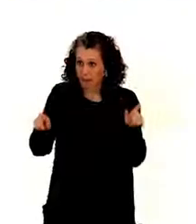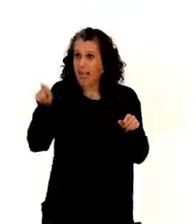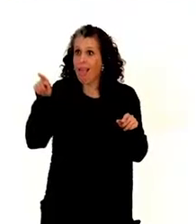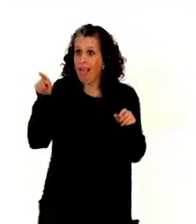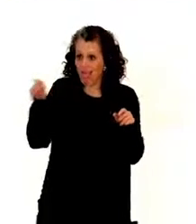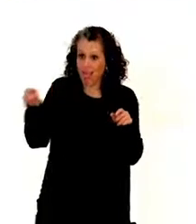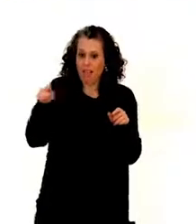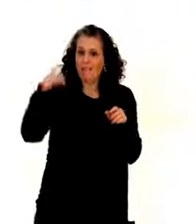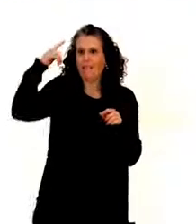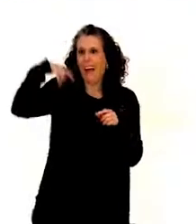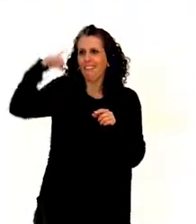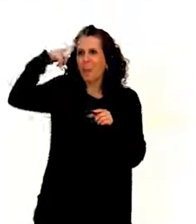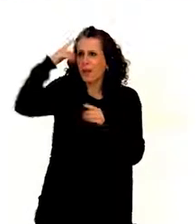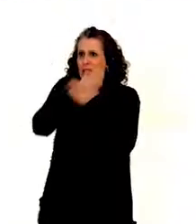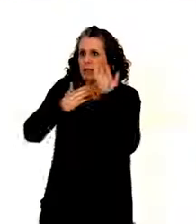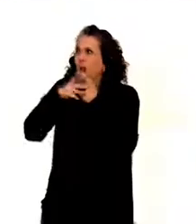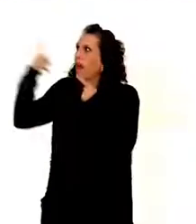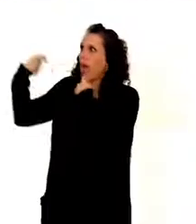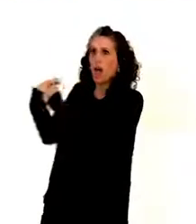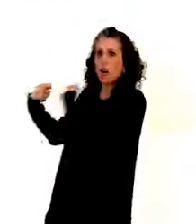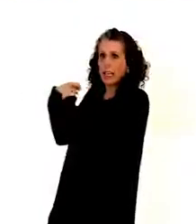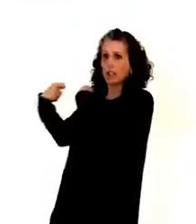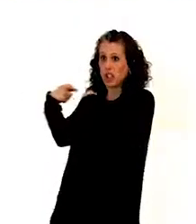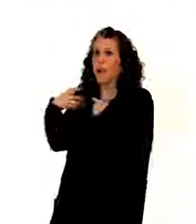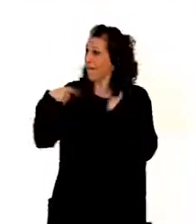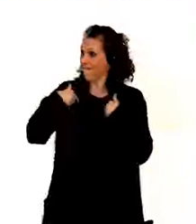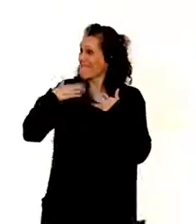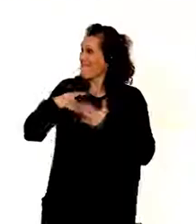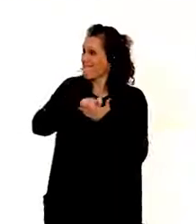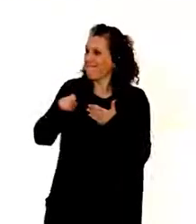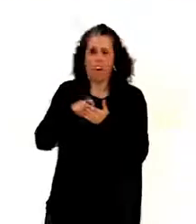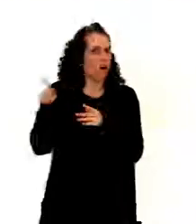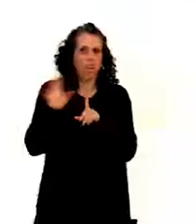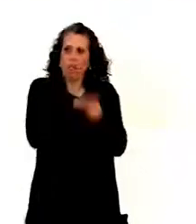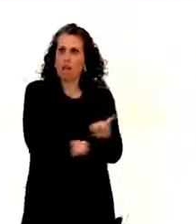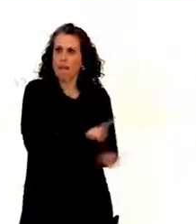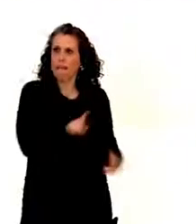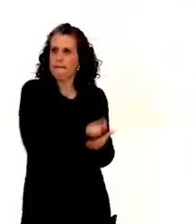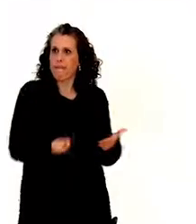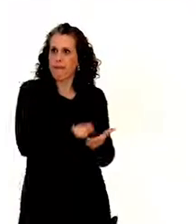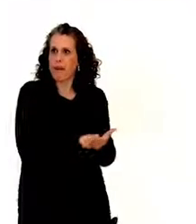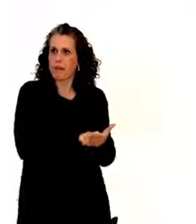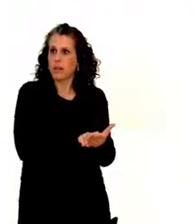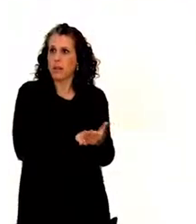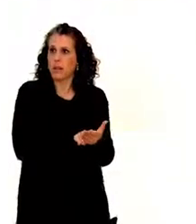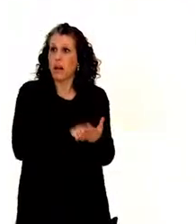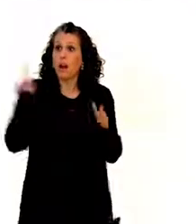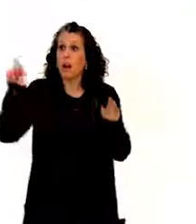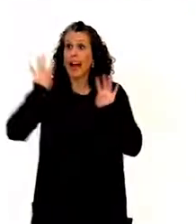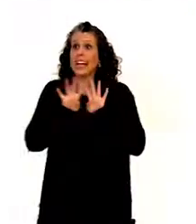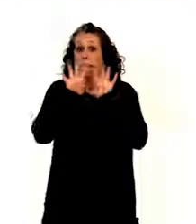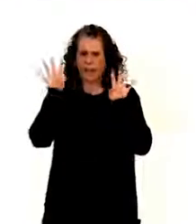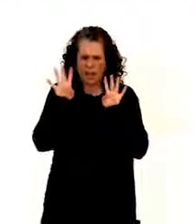were put under guardianship. So, they were not allowed to vote, and the found that this is contrary to the